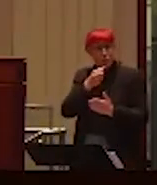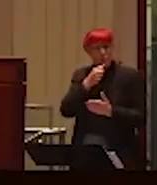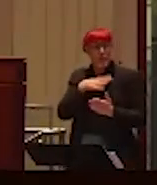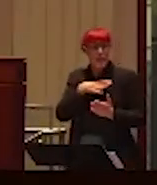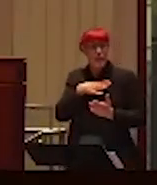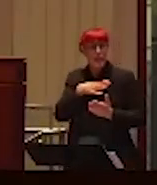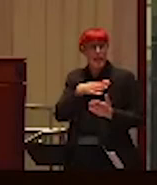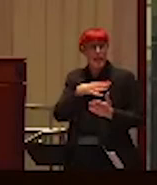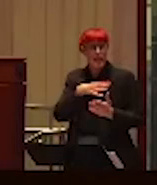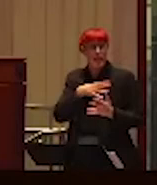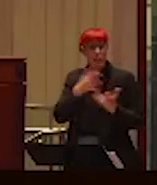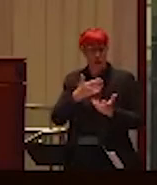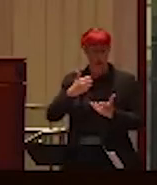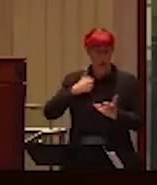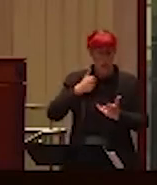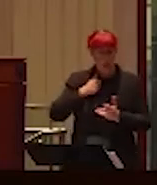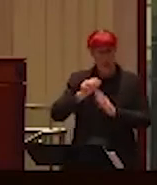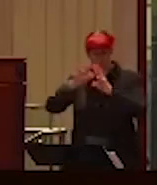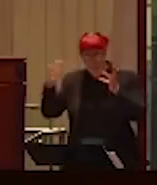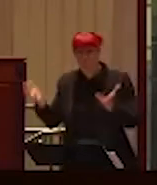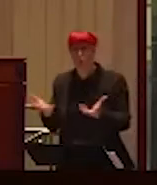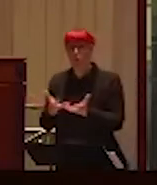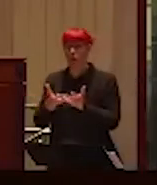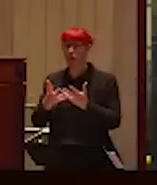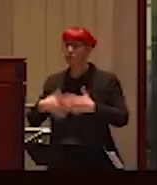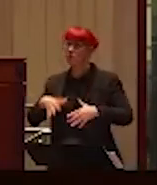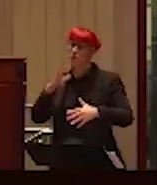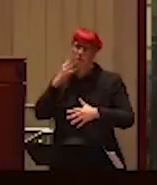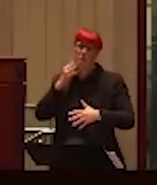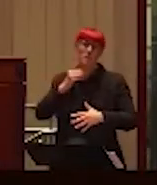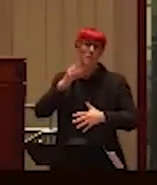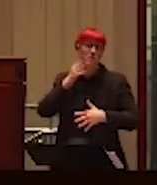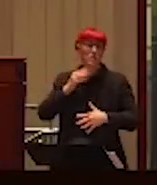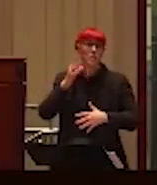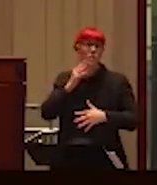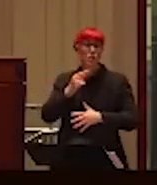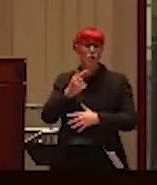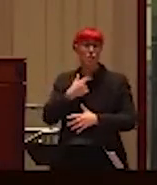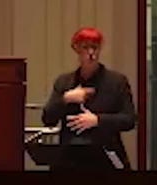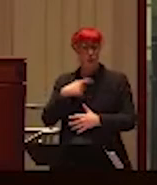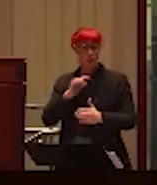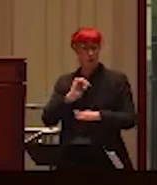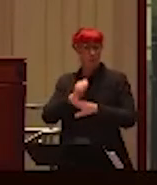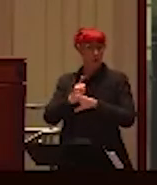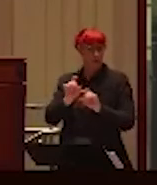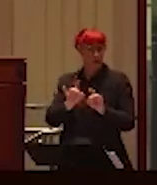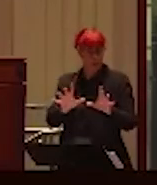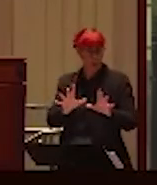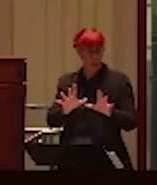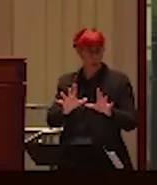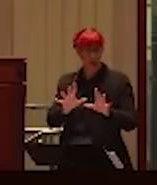experience gender based violence rooted in patriarchy and dominance and power and control. And